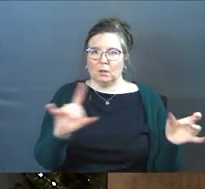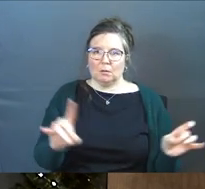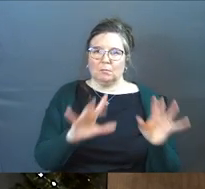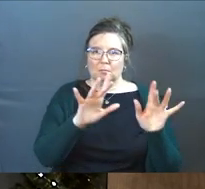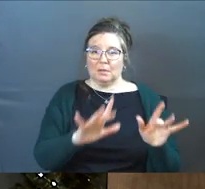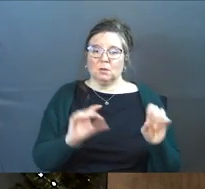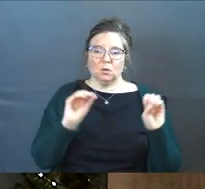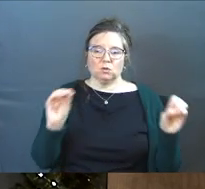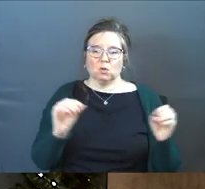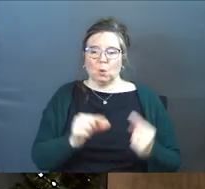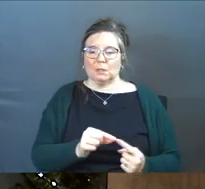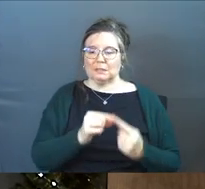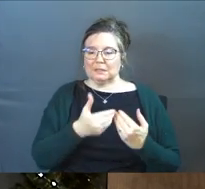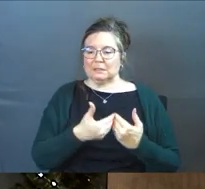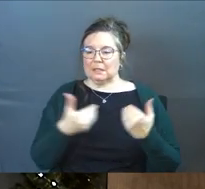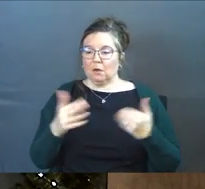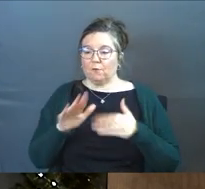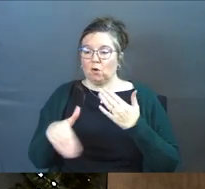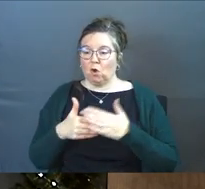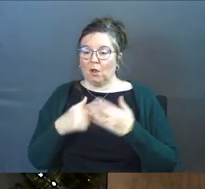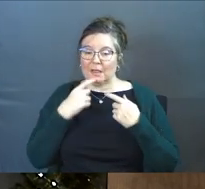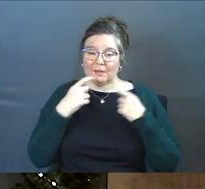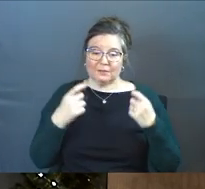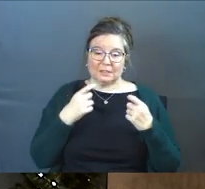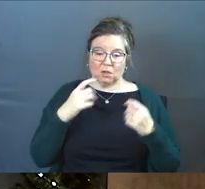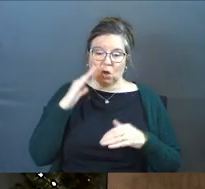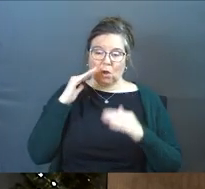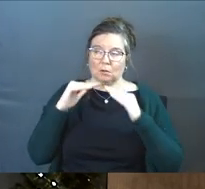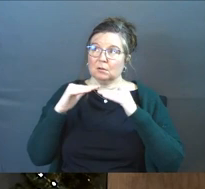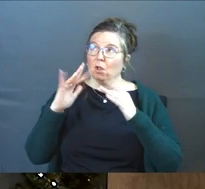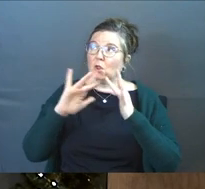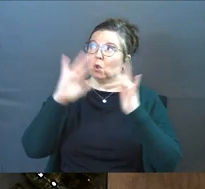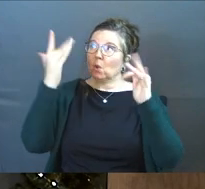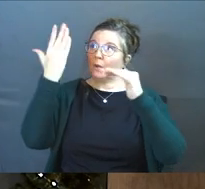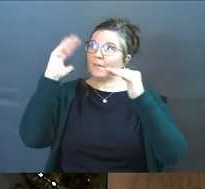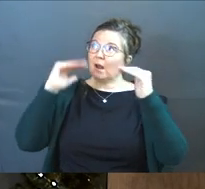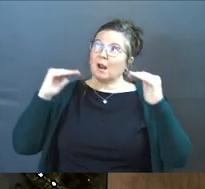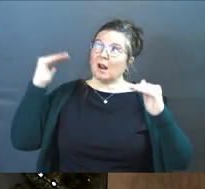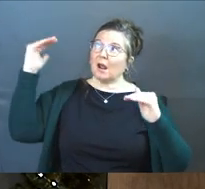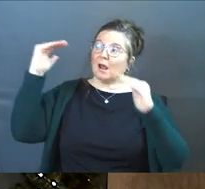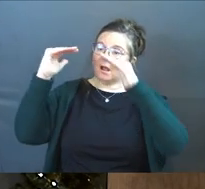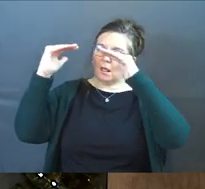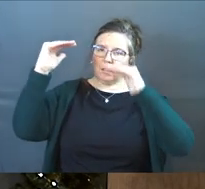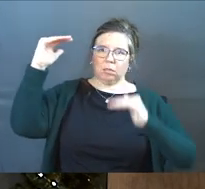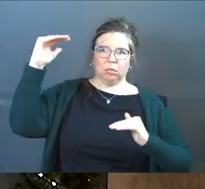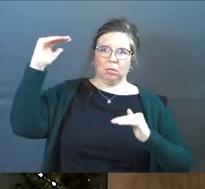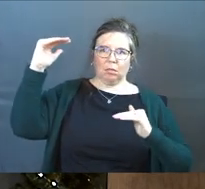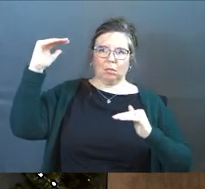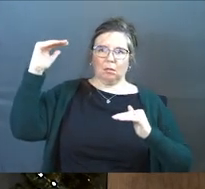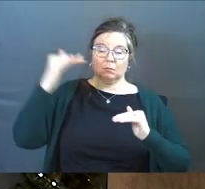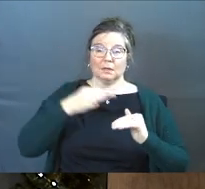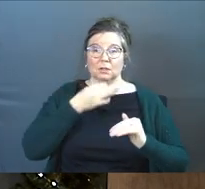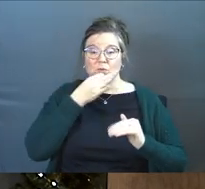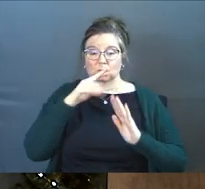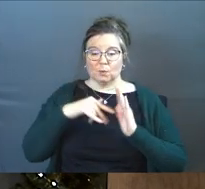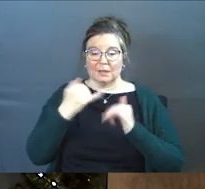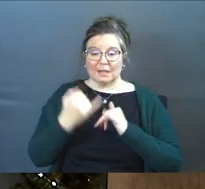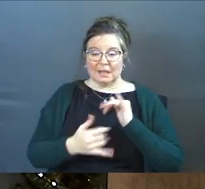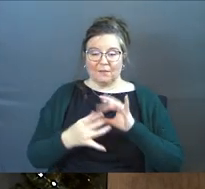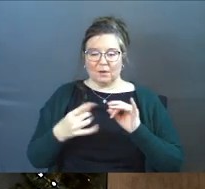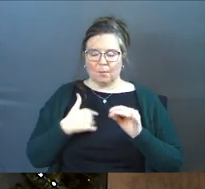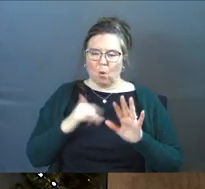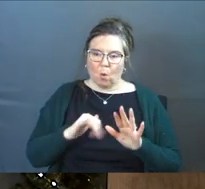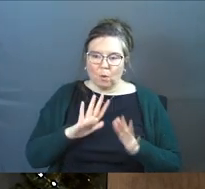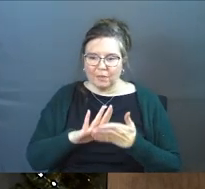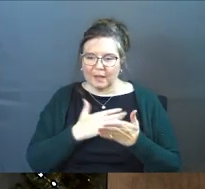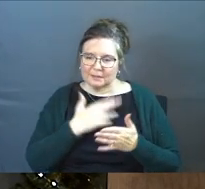For there is no distinction. For all have sinned and fall short of the glory of God. And as soon as I read the last phrase, many of you